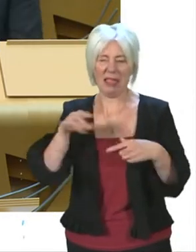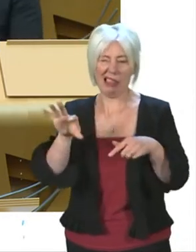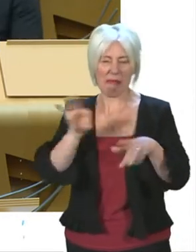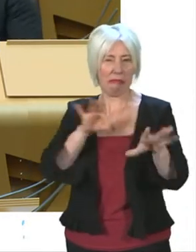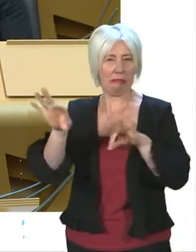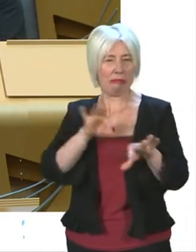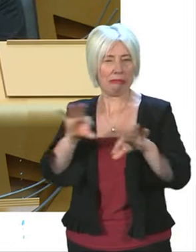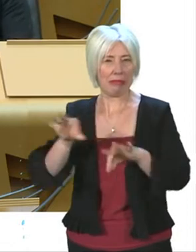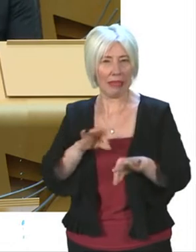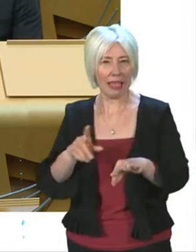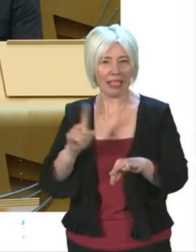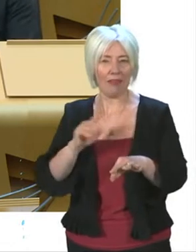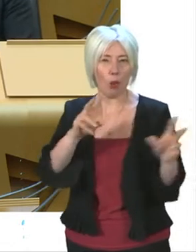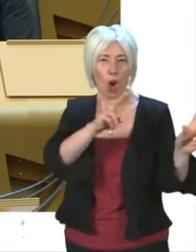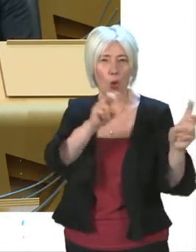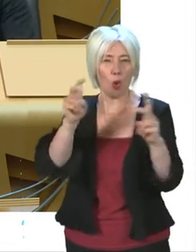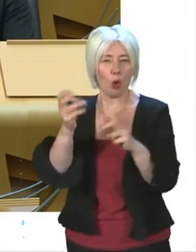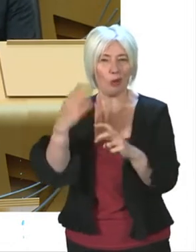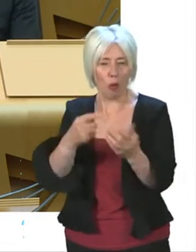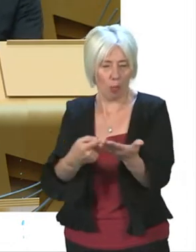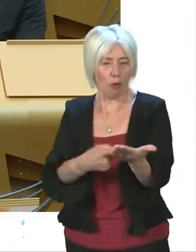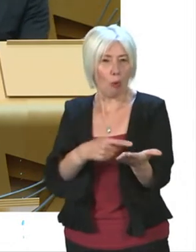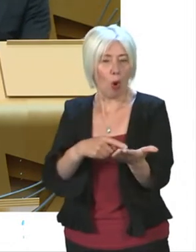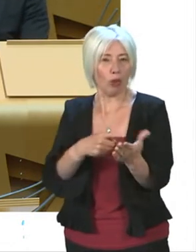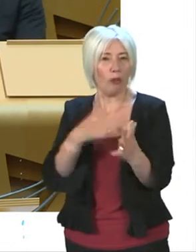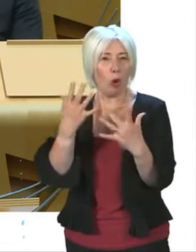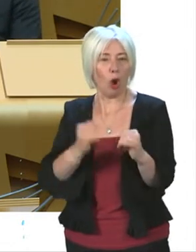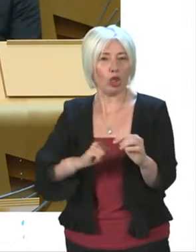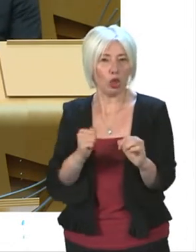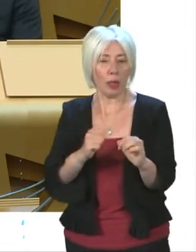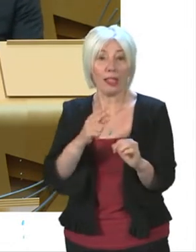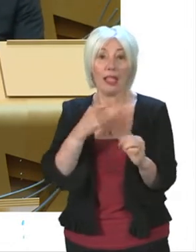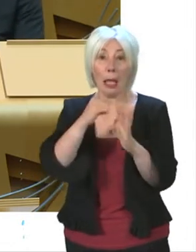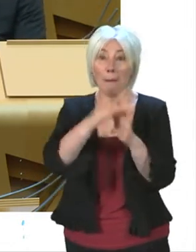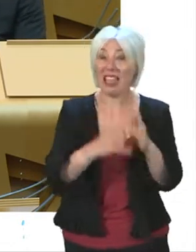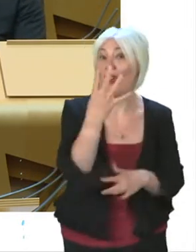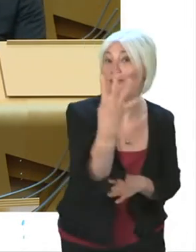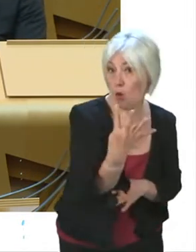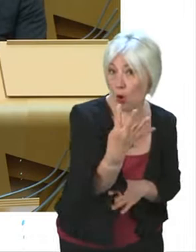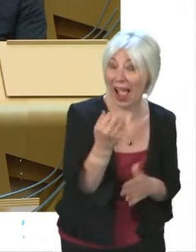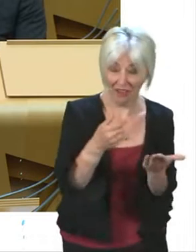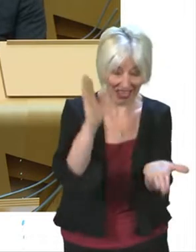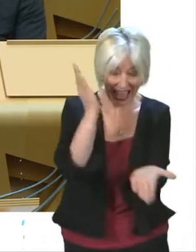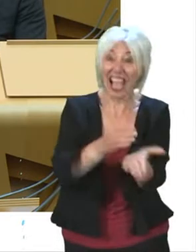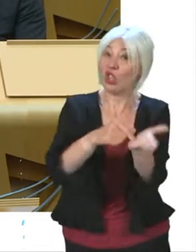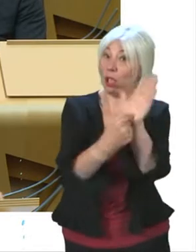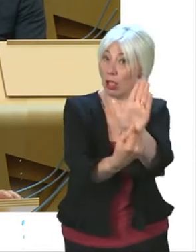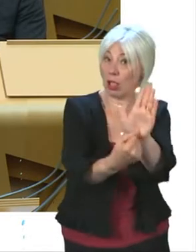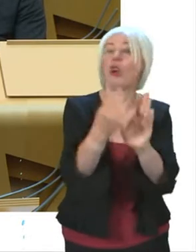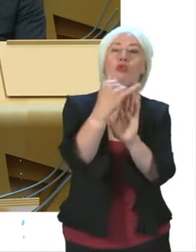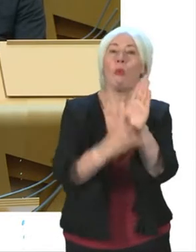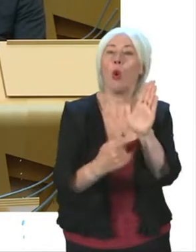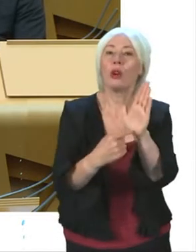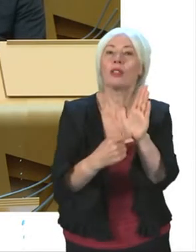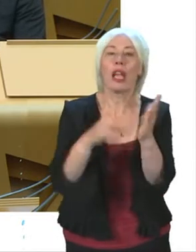in my quoting of the Audit Scotland report. I've got it here. It's page four. It's the actual report. I'm just going to read